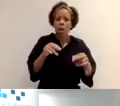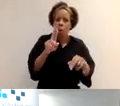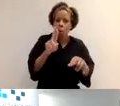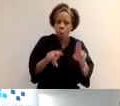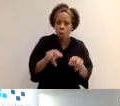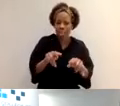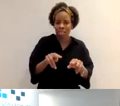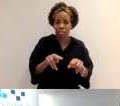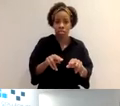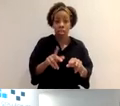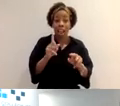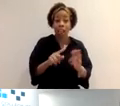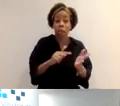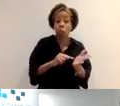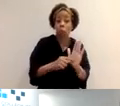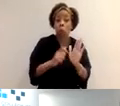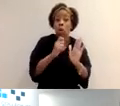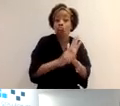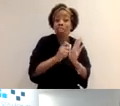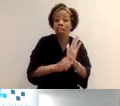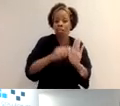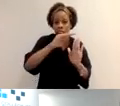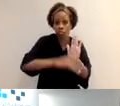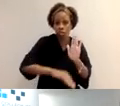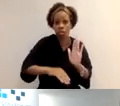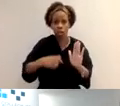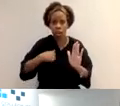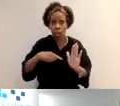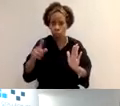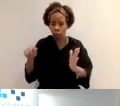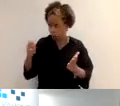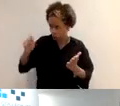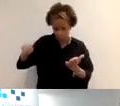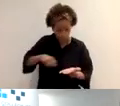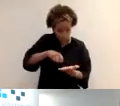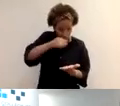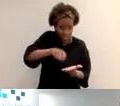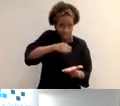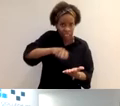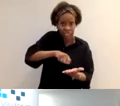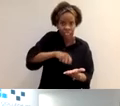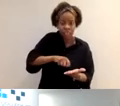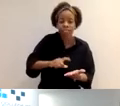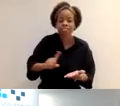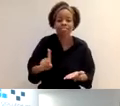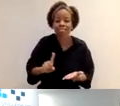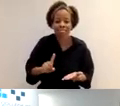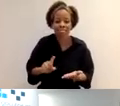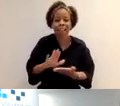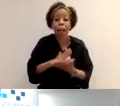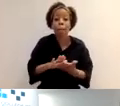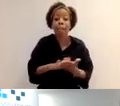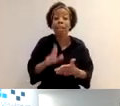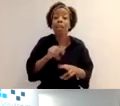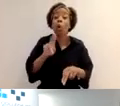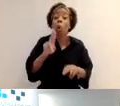profile. Just to clarify, we don't want you sitting there handwriting a profile by any means. What we're just saying is that if you are selected for audit, you do need to